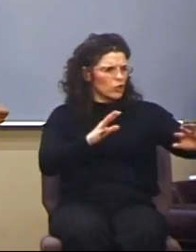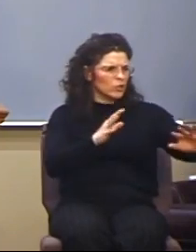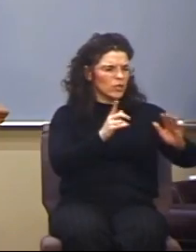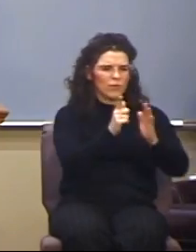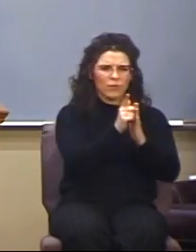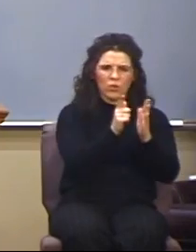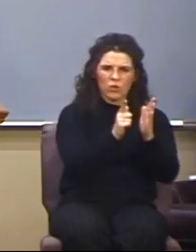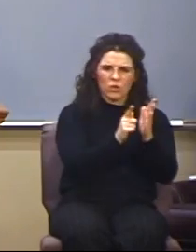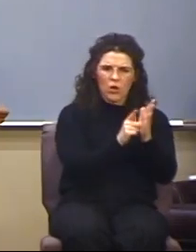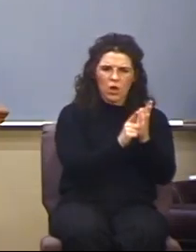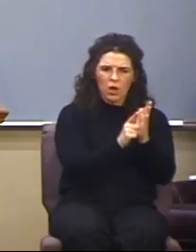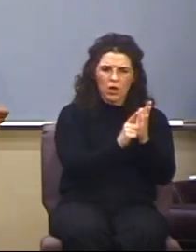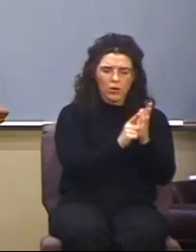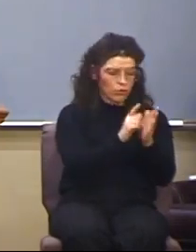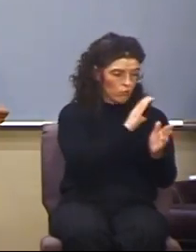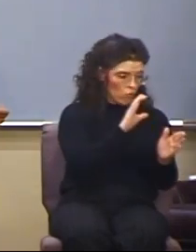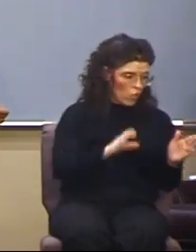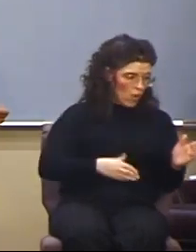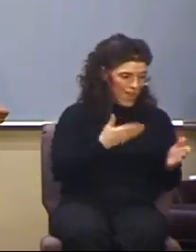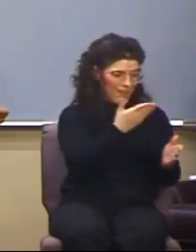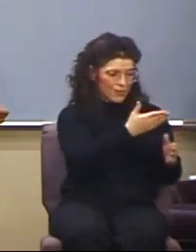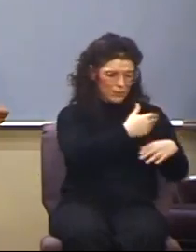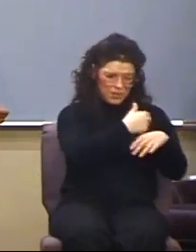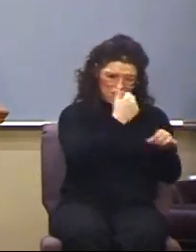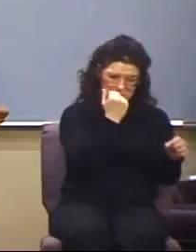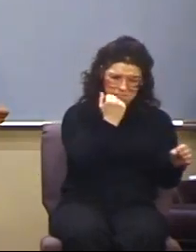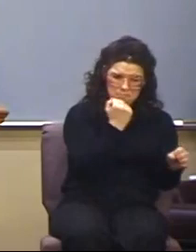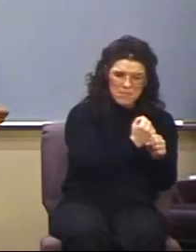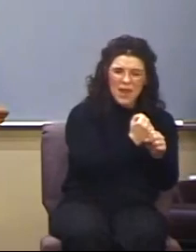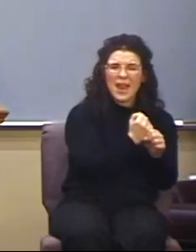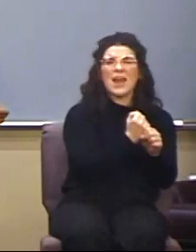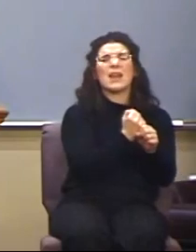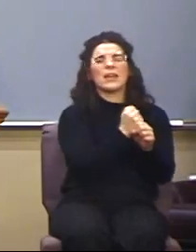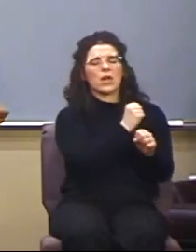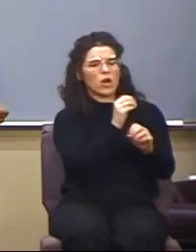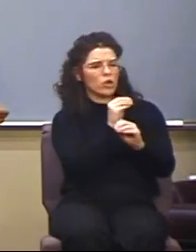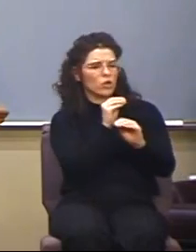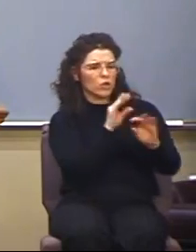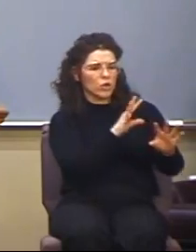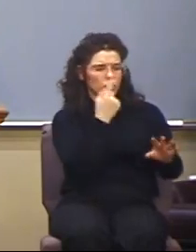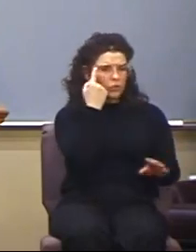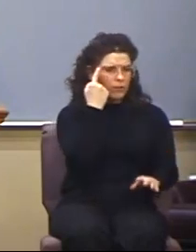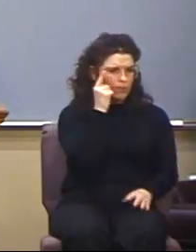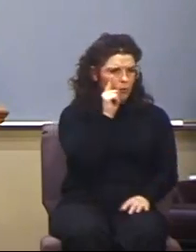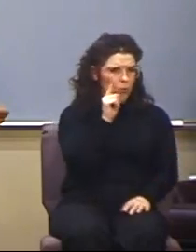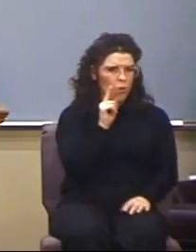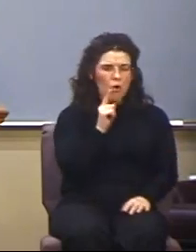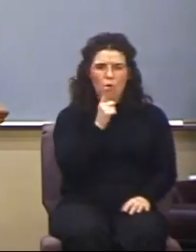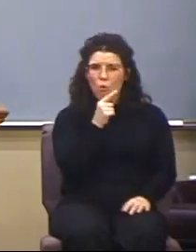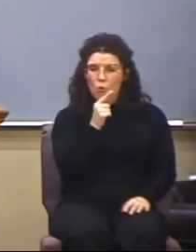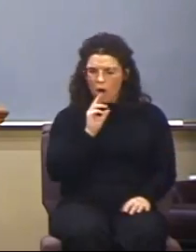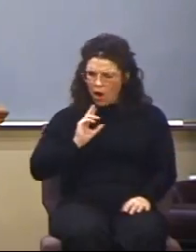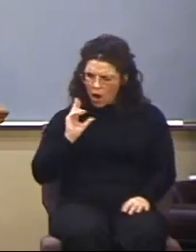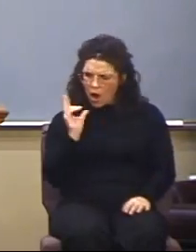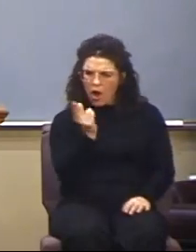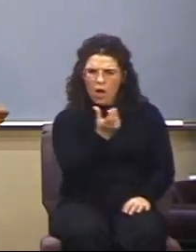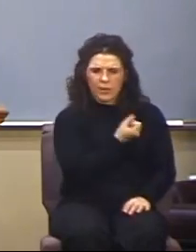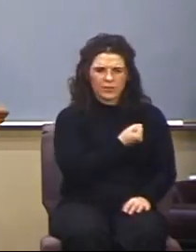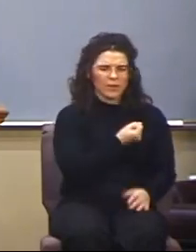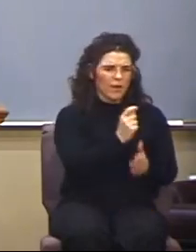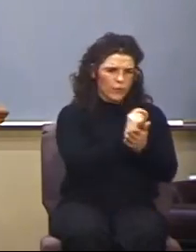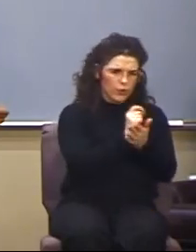being made, notice, a curse for us. For it is written,